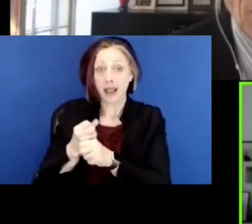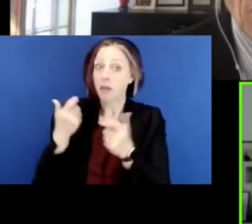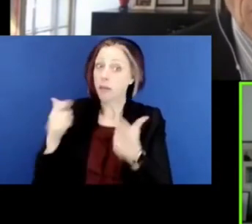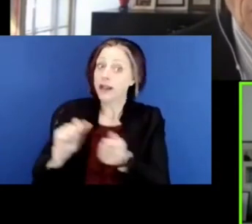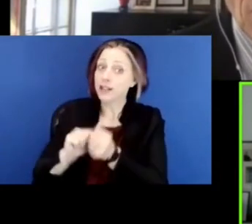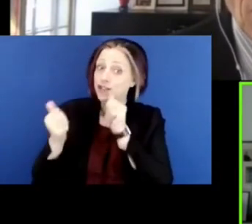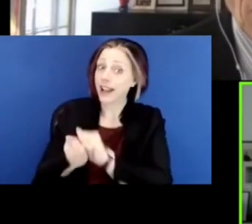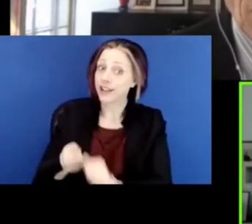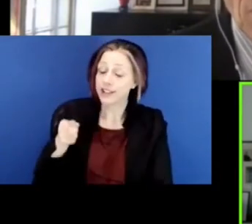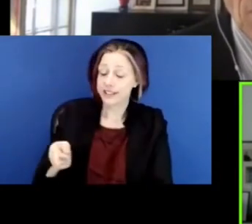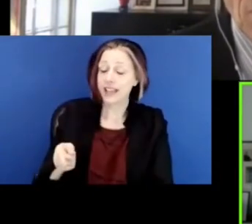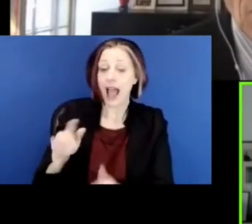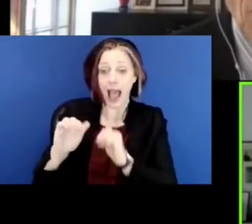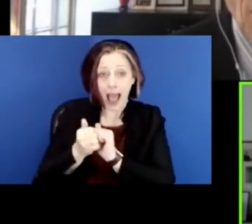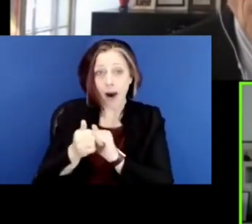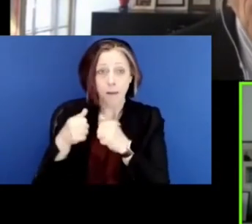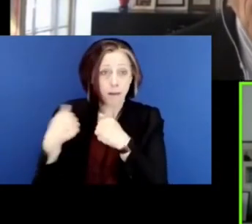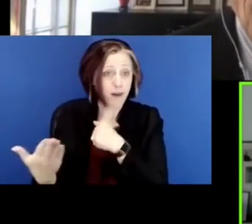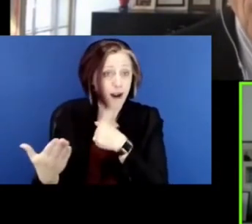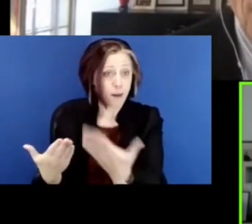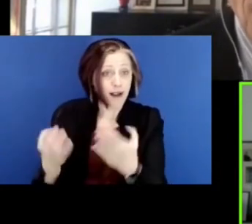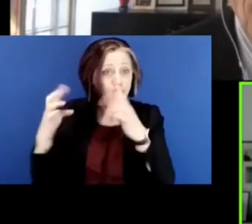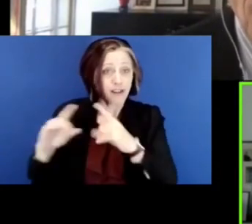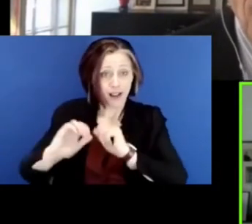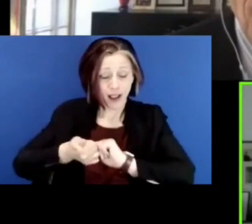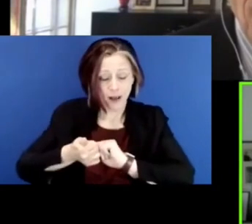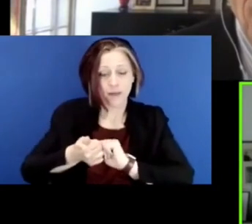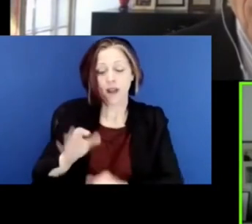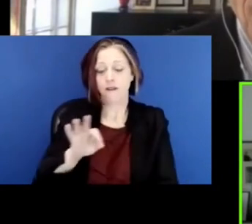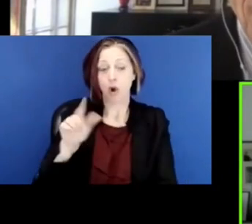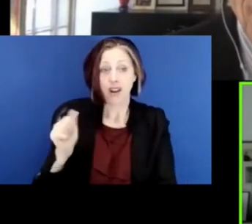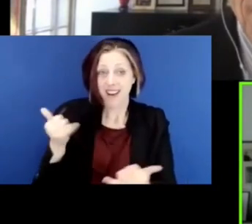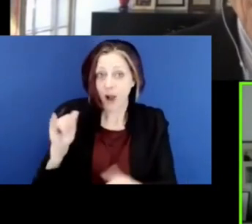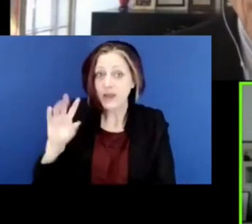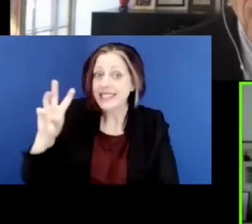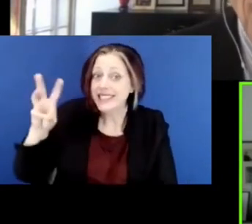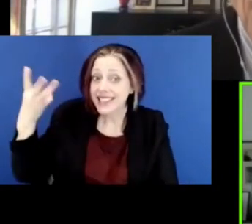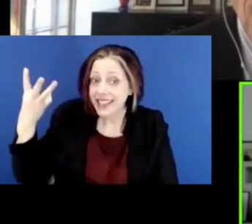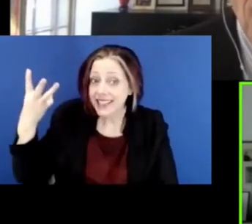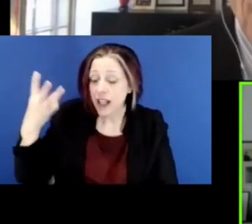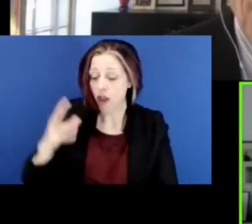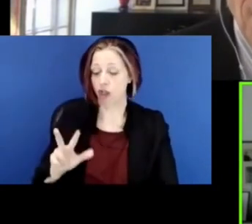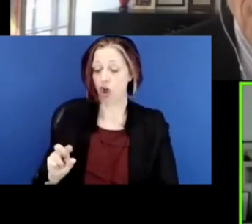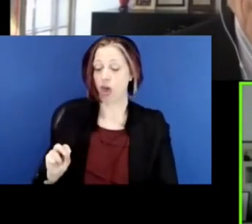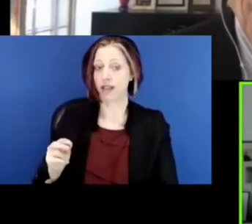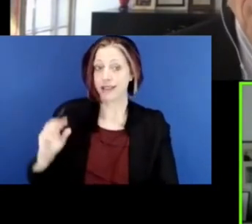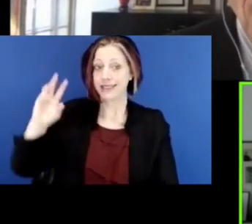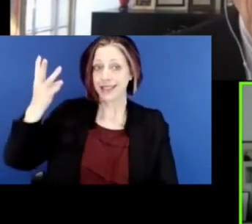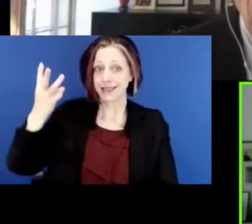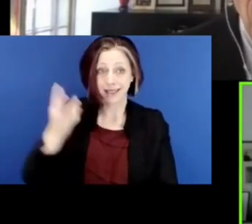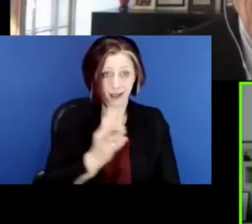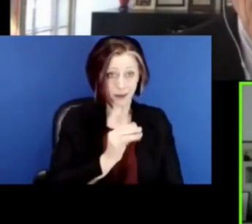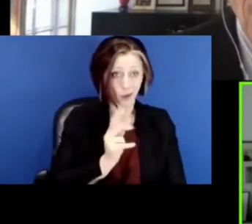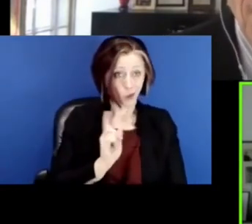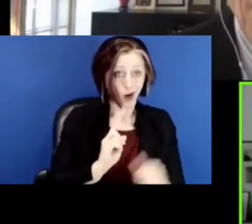in the way they provide education, Florida is now sixth. Minnesota is still